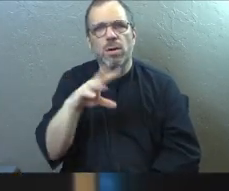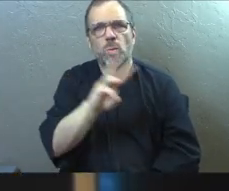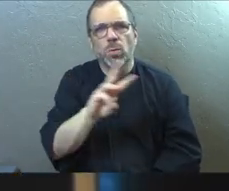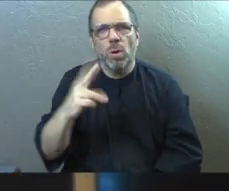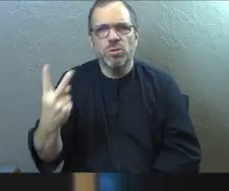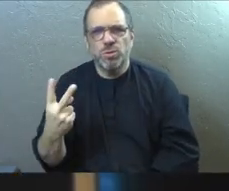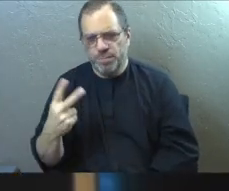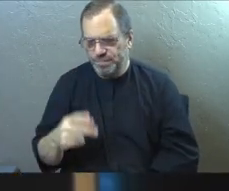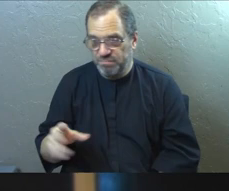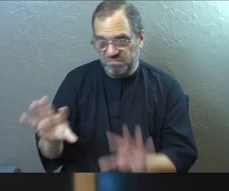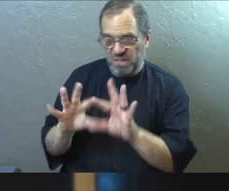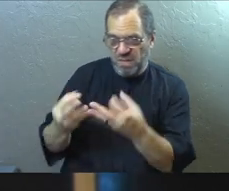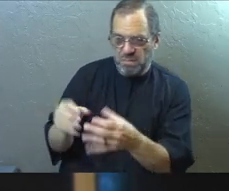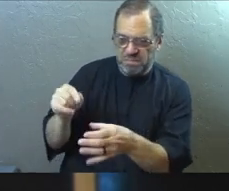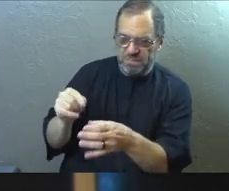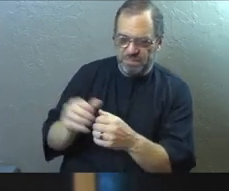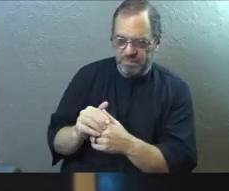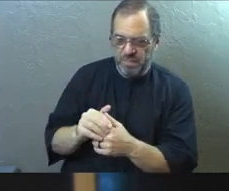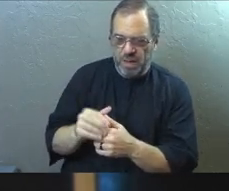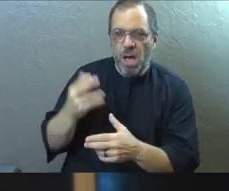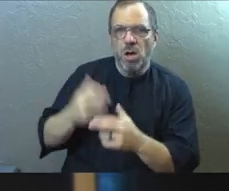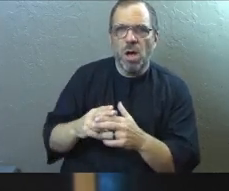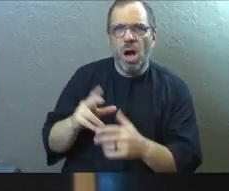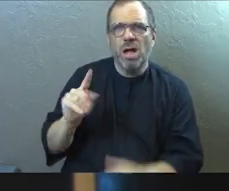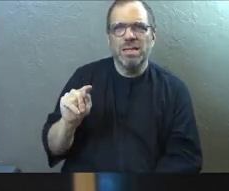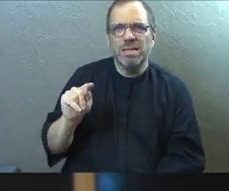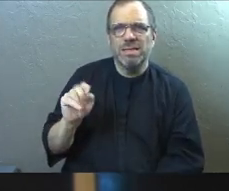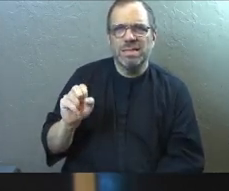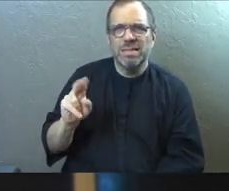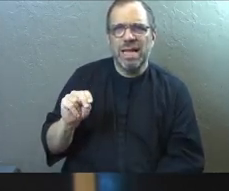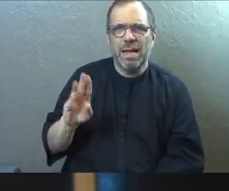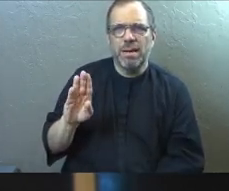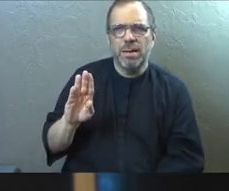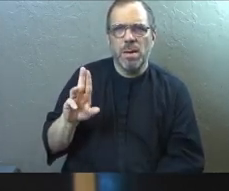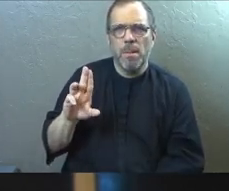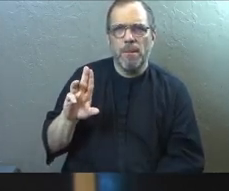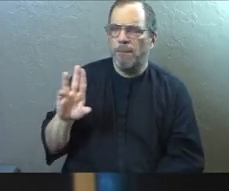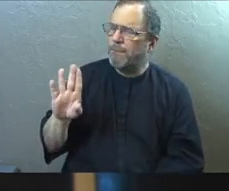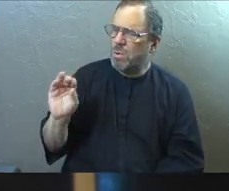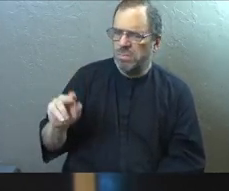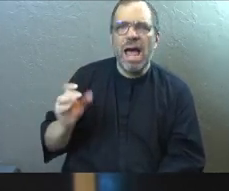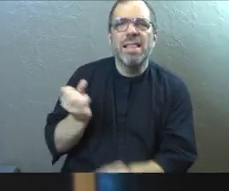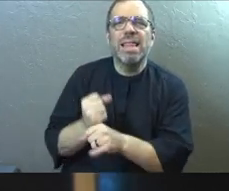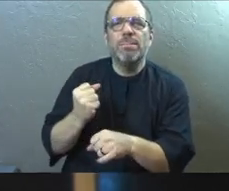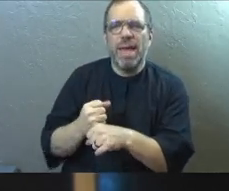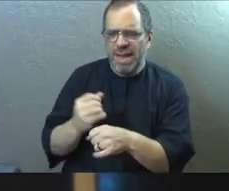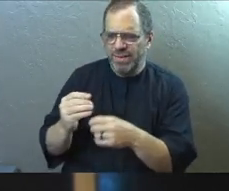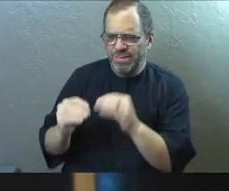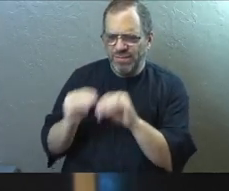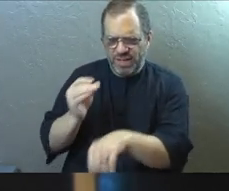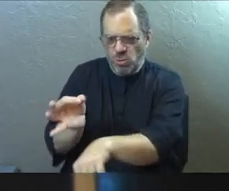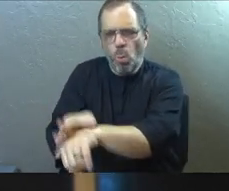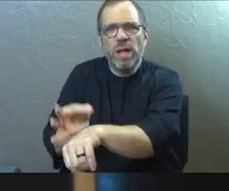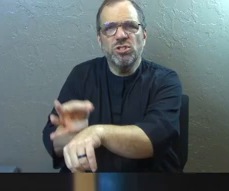This little Christian family in Holland called the Ten Booms, and they were watchmakers and watch repair people.